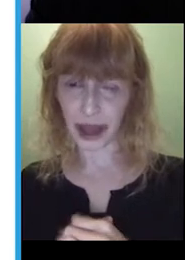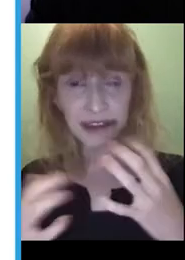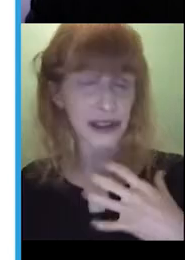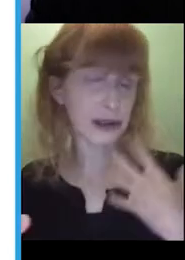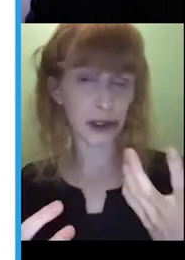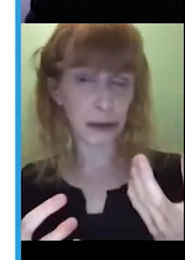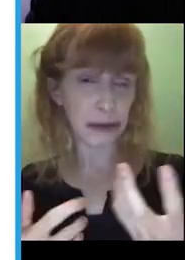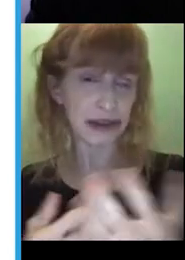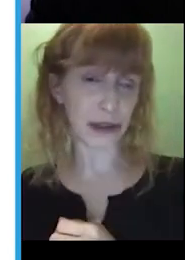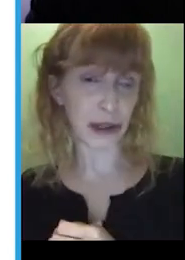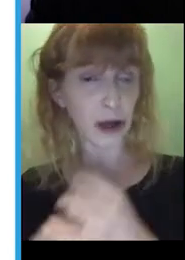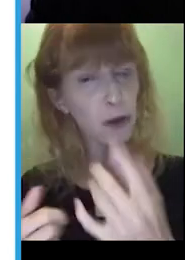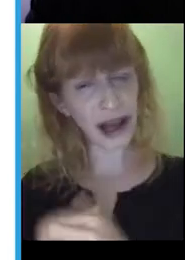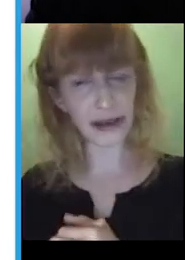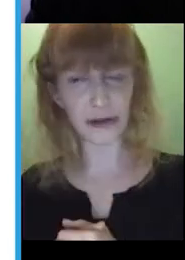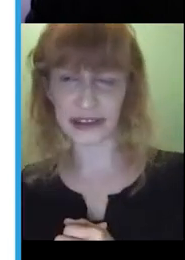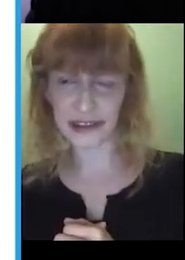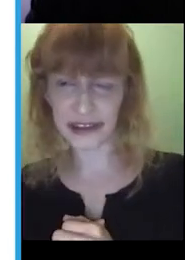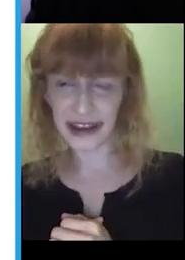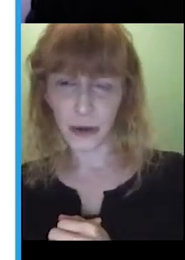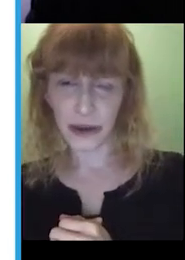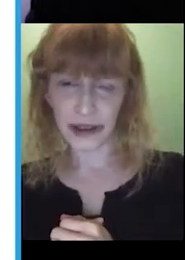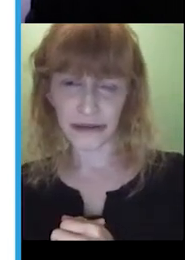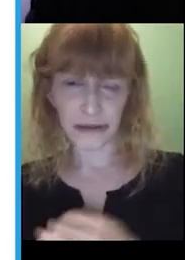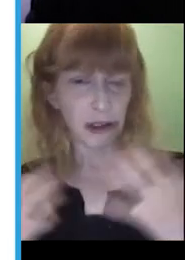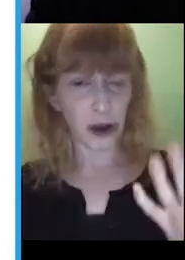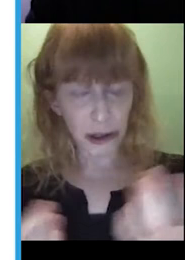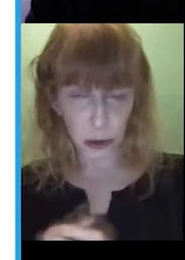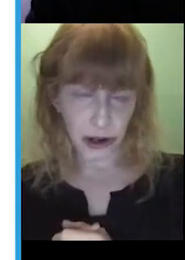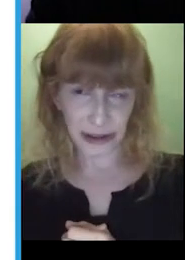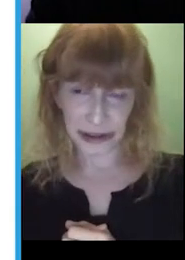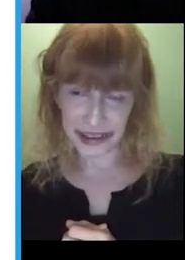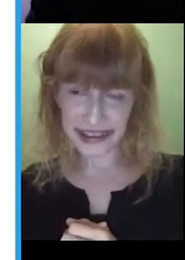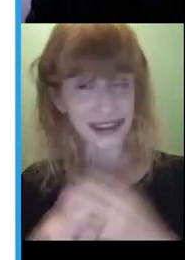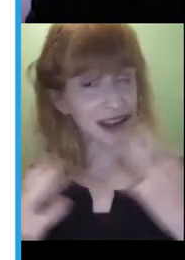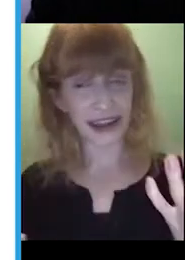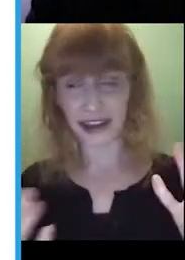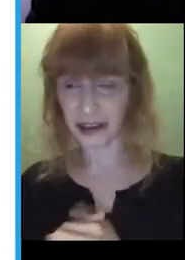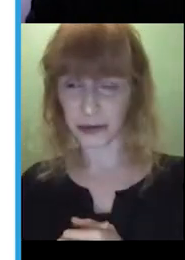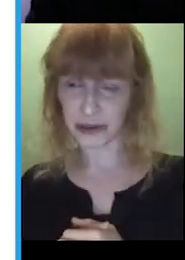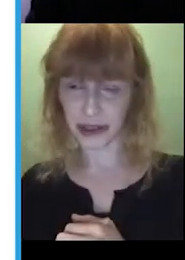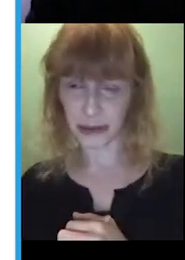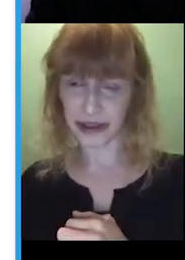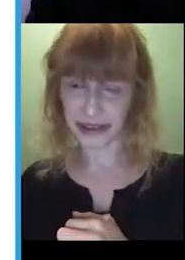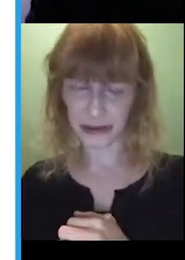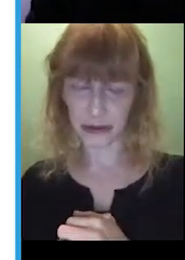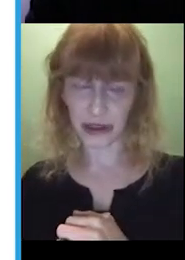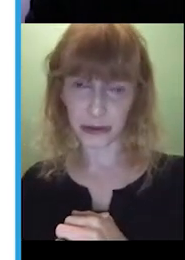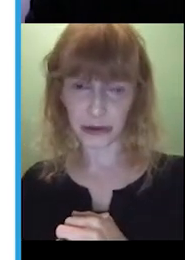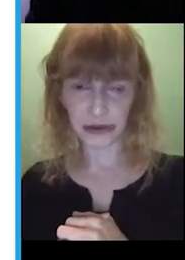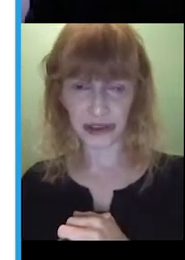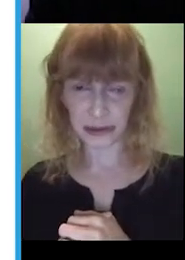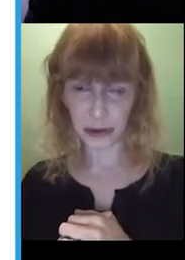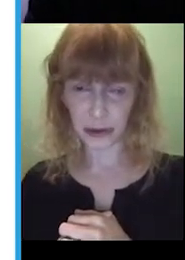asking them, you know, maybe something like, oh, what colour is it? When, you know, I know what colour it is. again, Nicola was talking about this